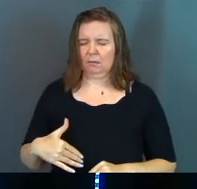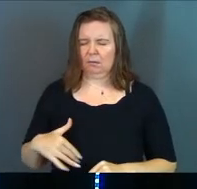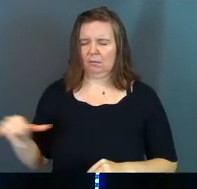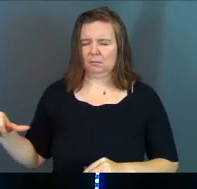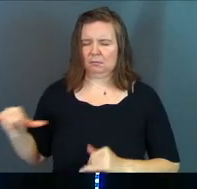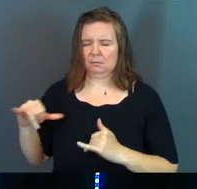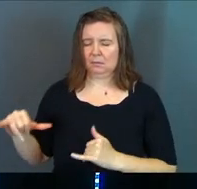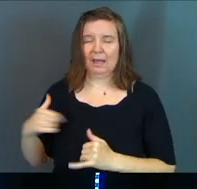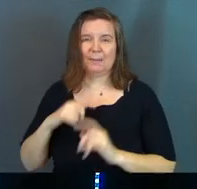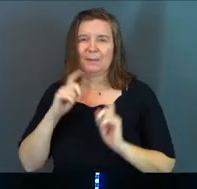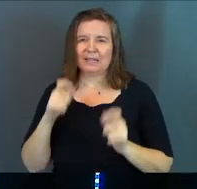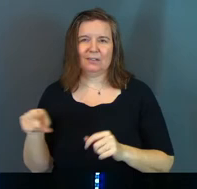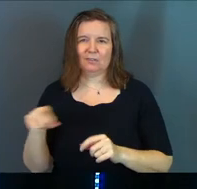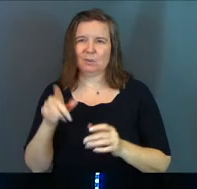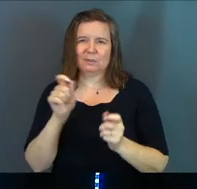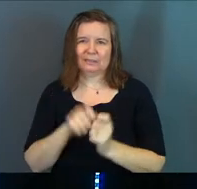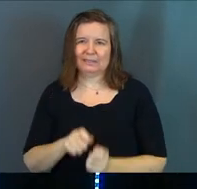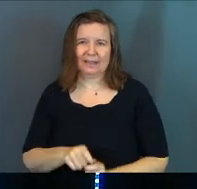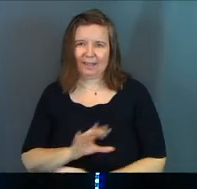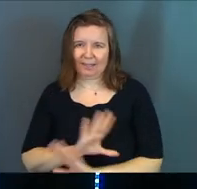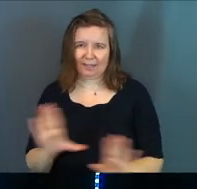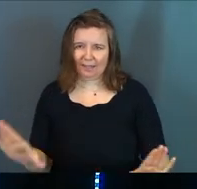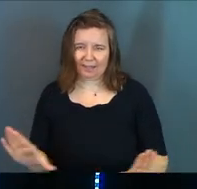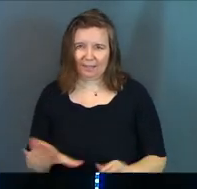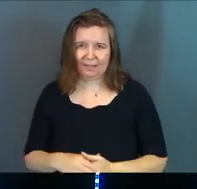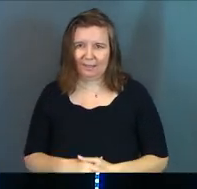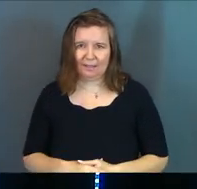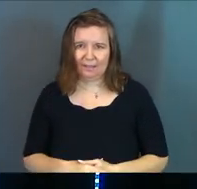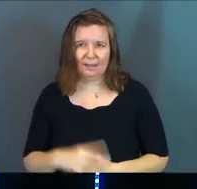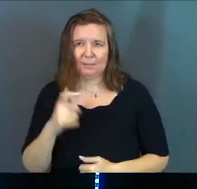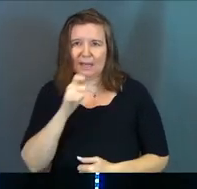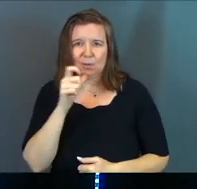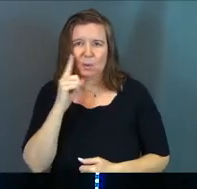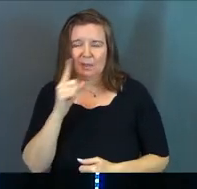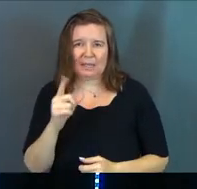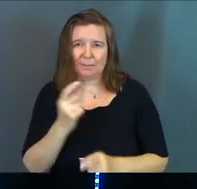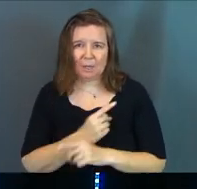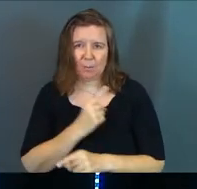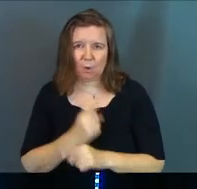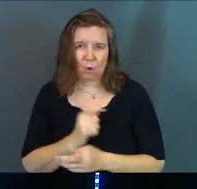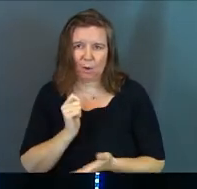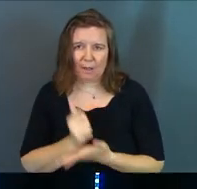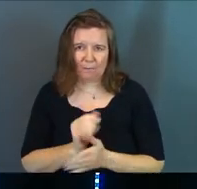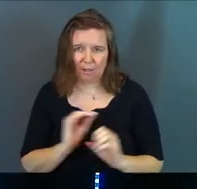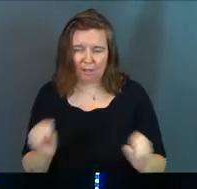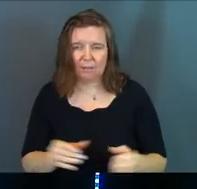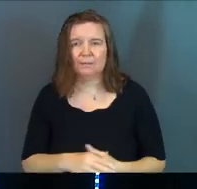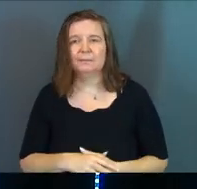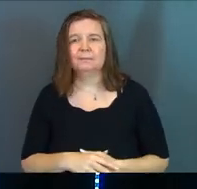And I'm not going to give you guys detail because I don't think it'd be appropriate or helpful.